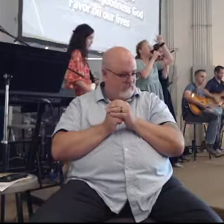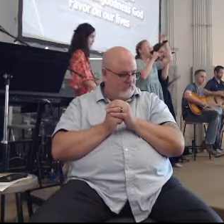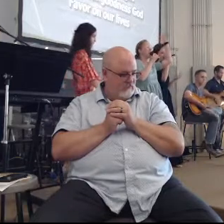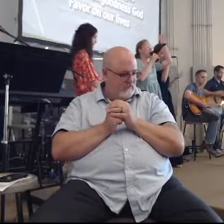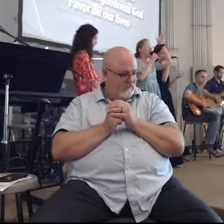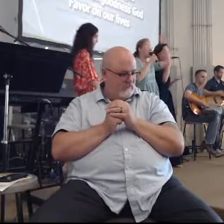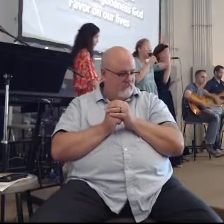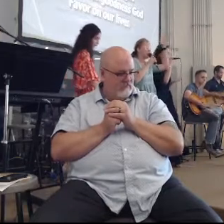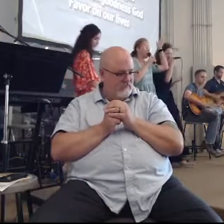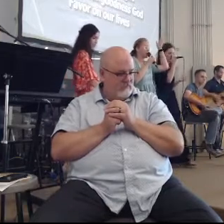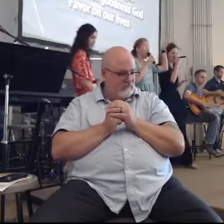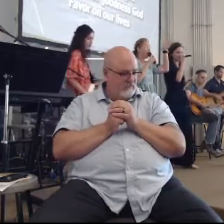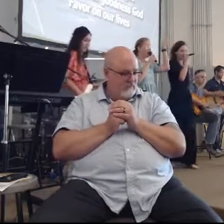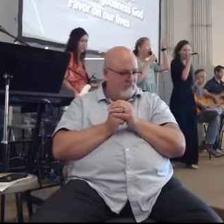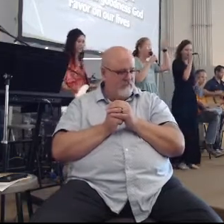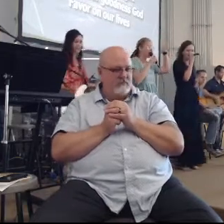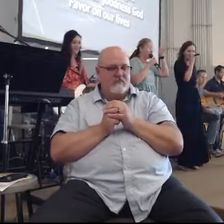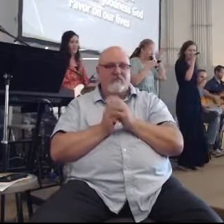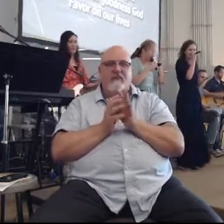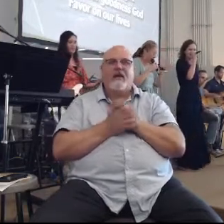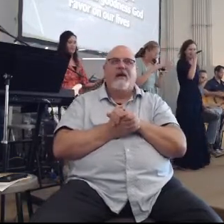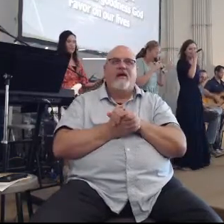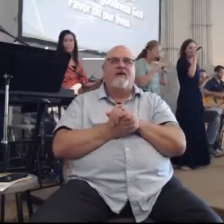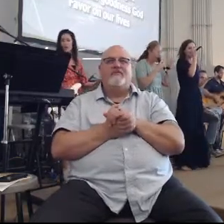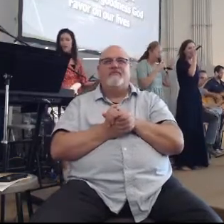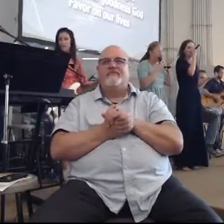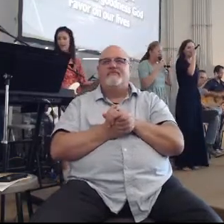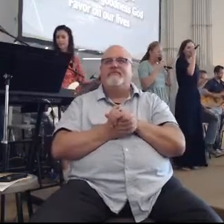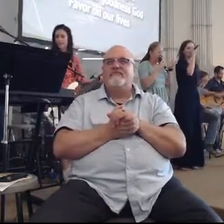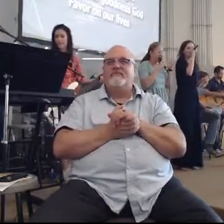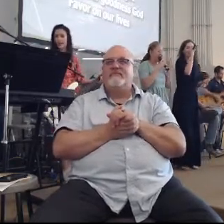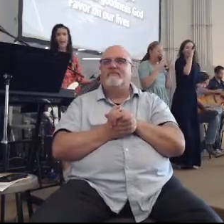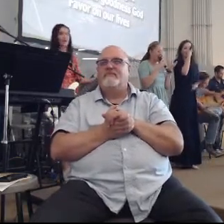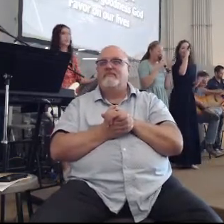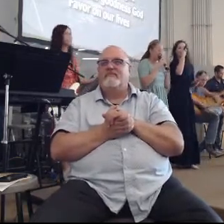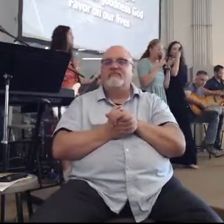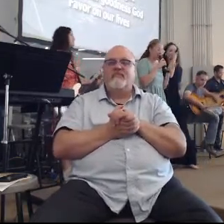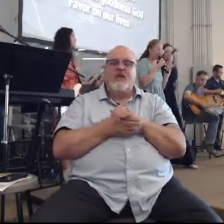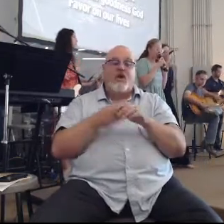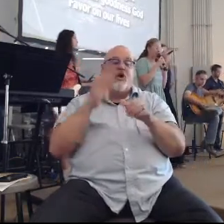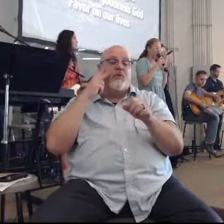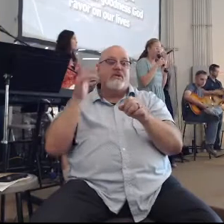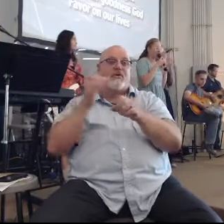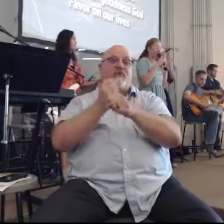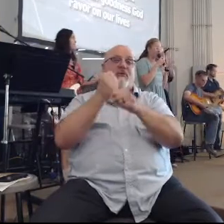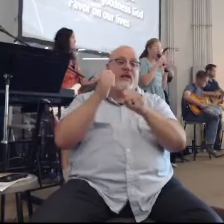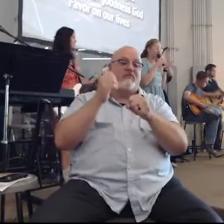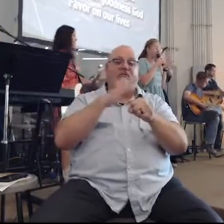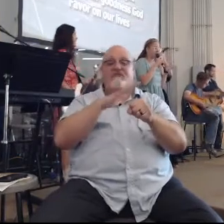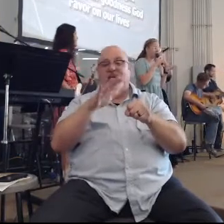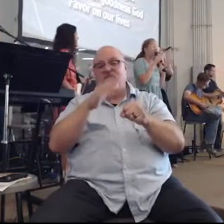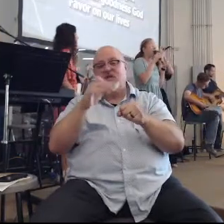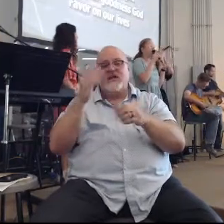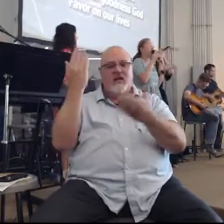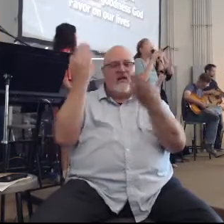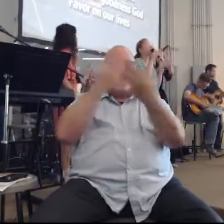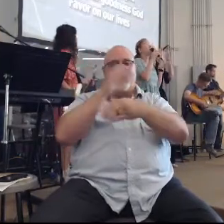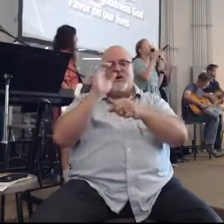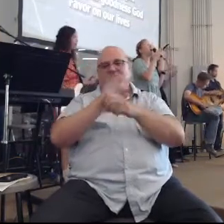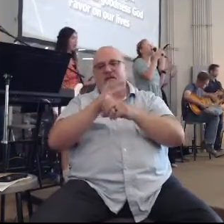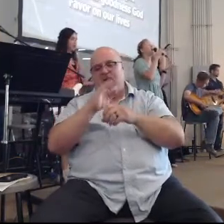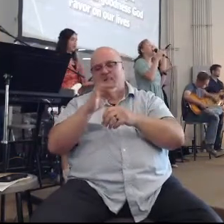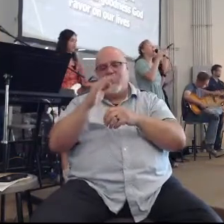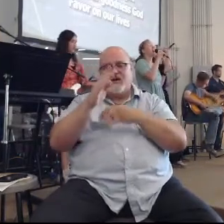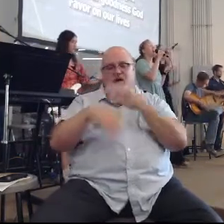We've seen your faithfulness in the darkest night We've seen your goodness, God, you're